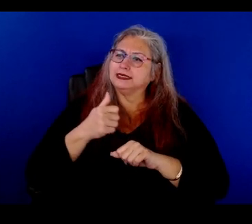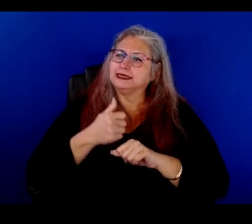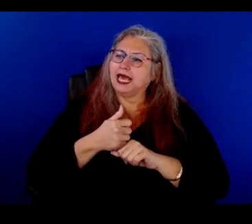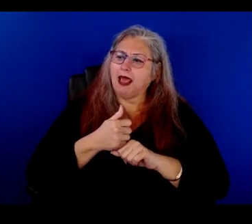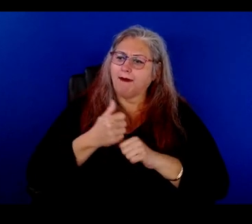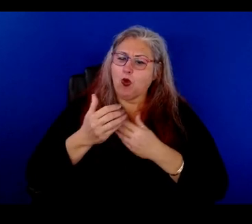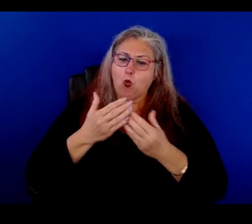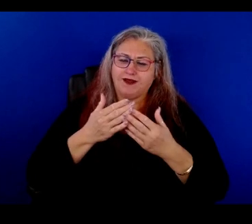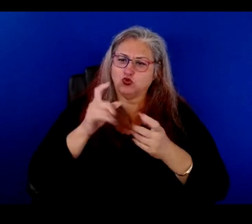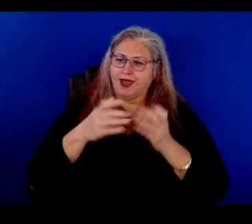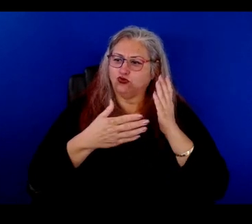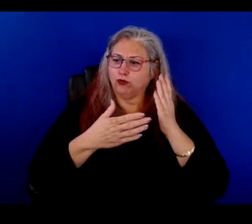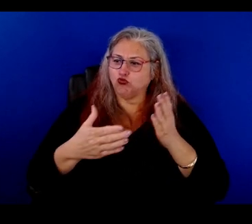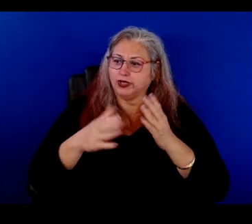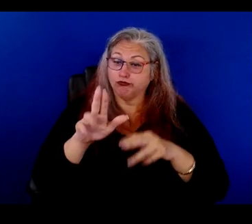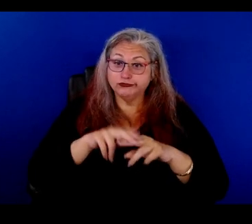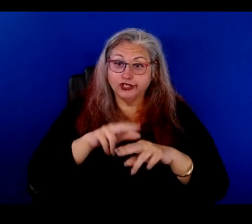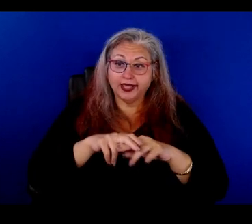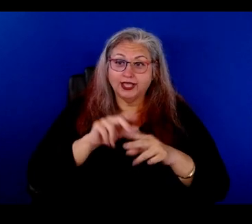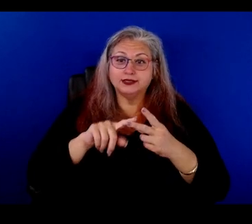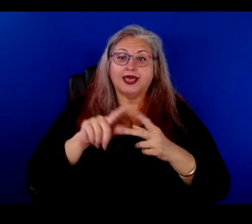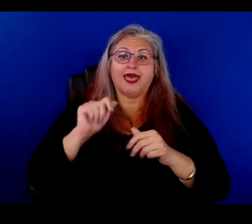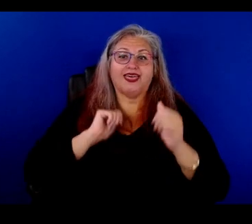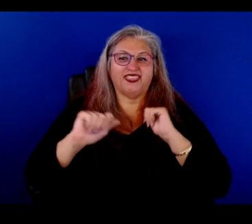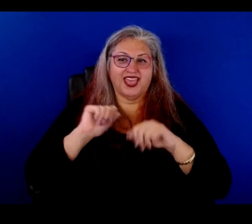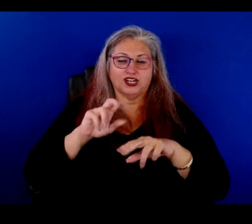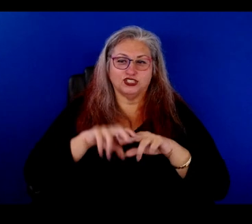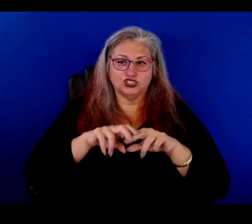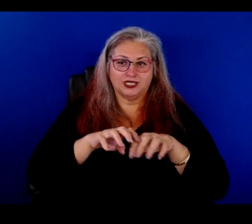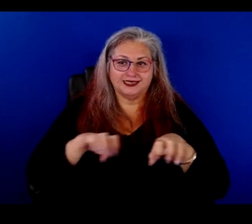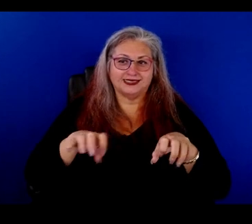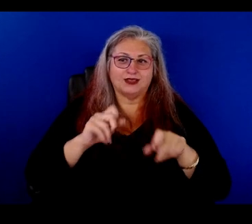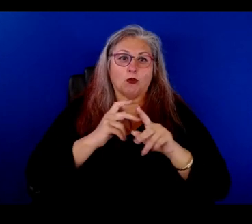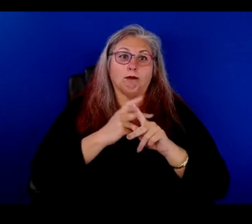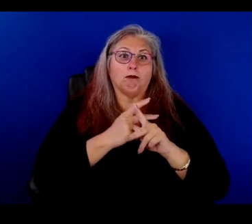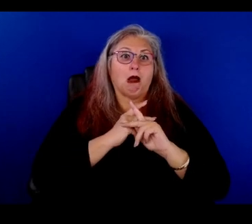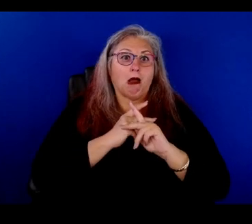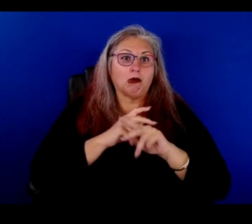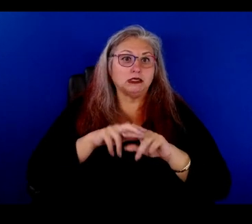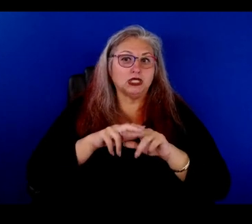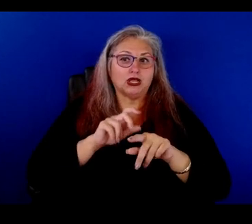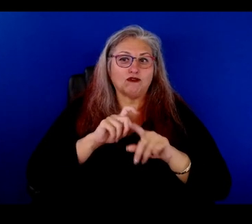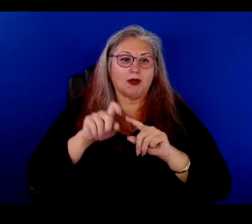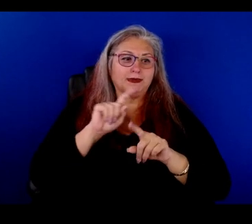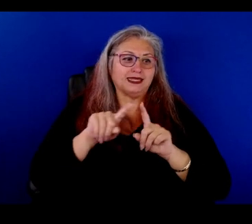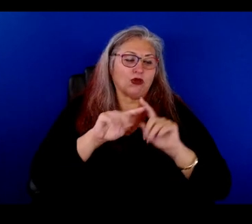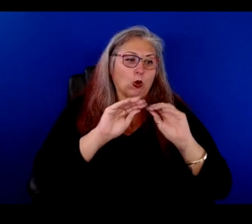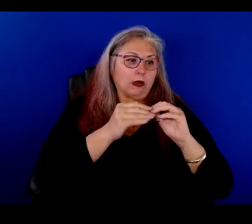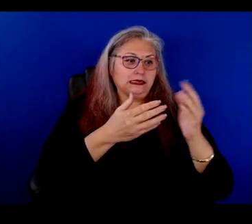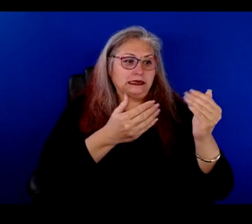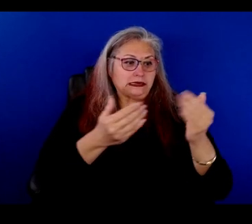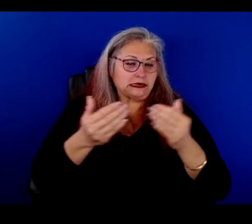there, you had to bring the chairs, the theater chairs, you had to borrow chairs from, from different organizations